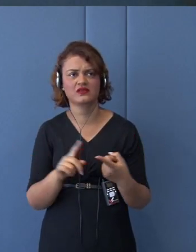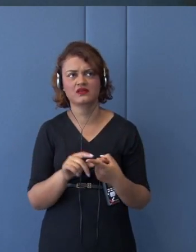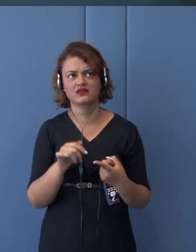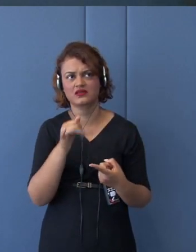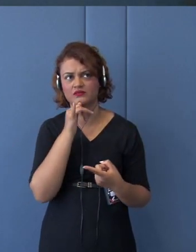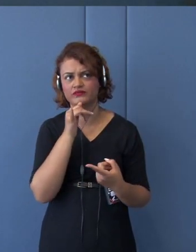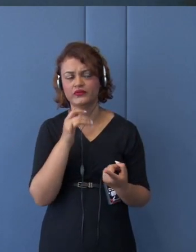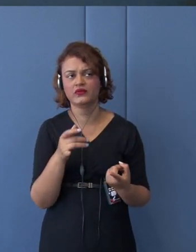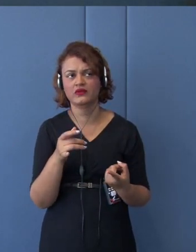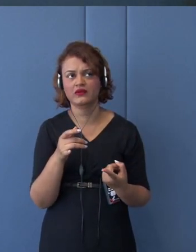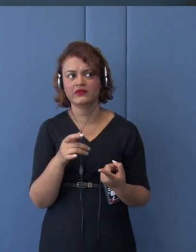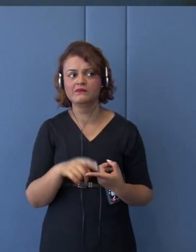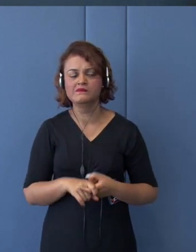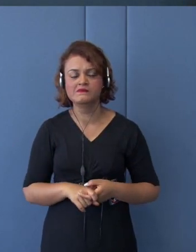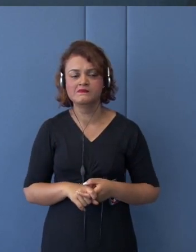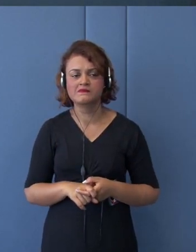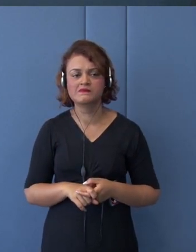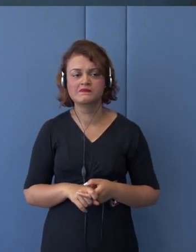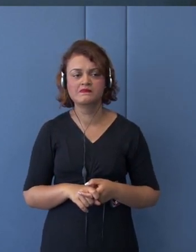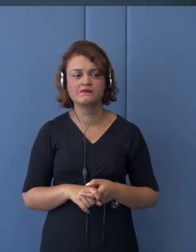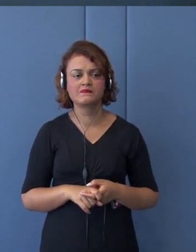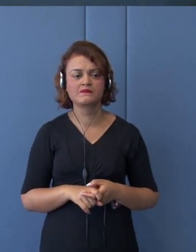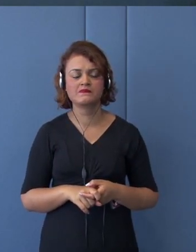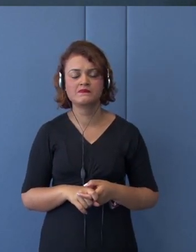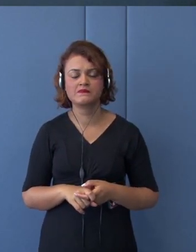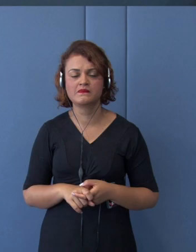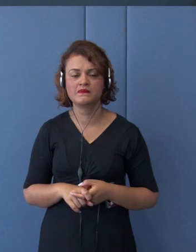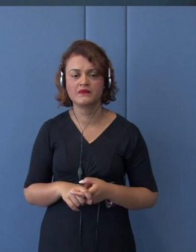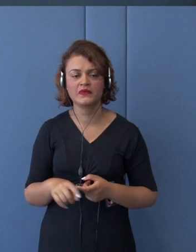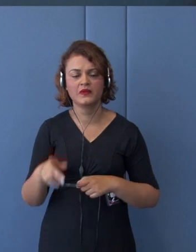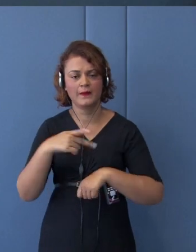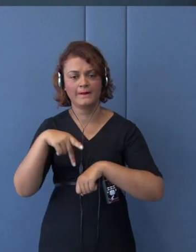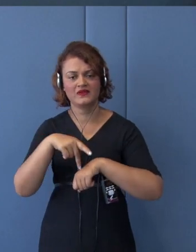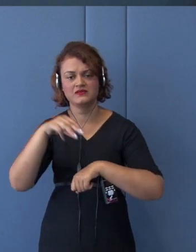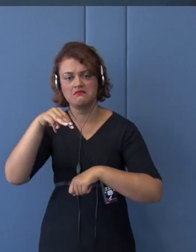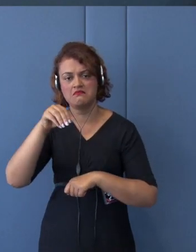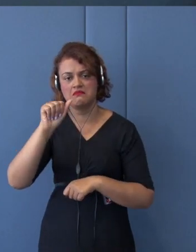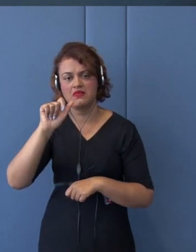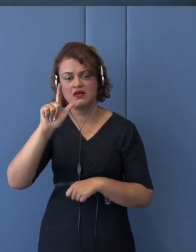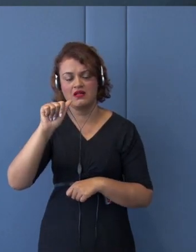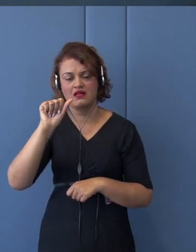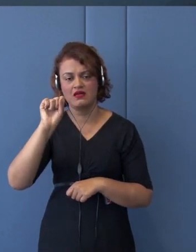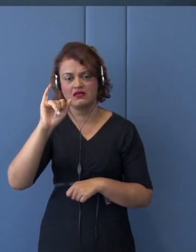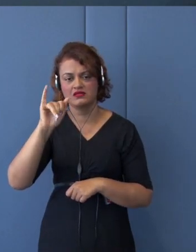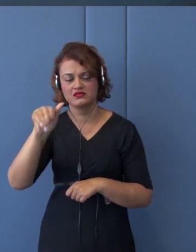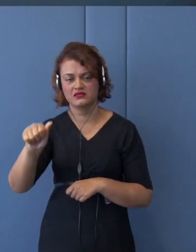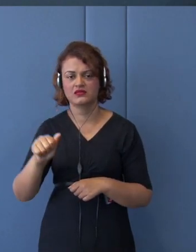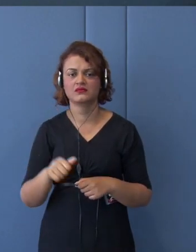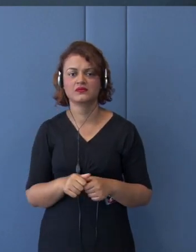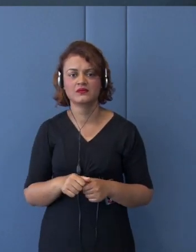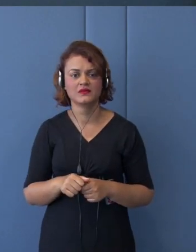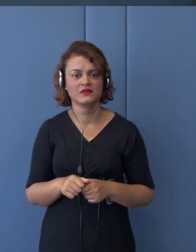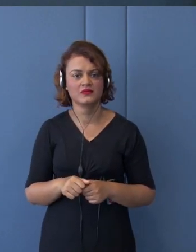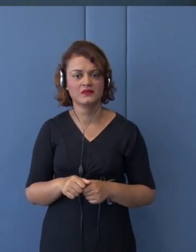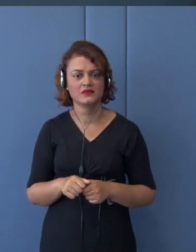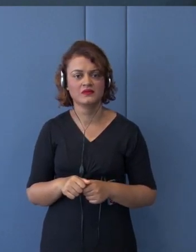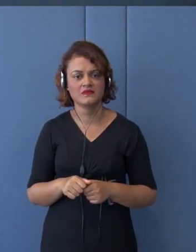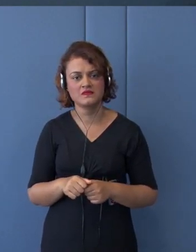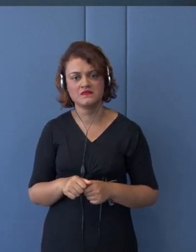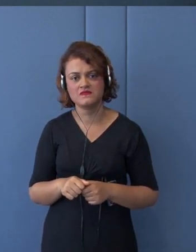And, also in Malaysia, there are a number of Bumi-Ptora-related national